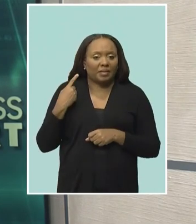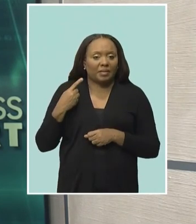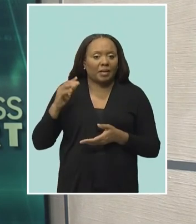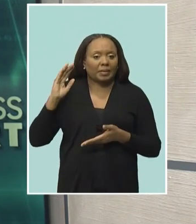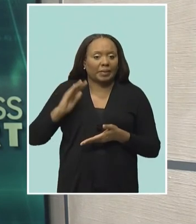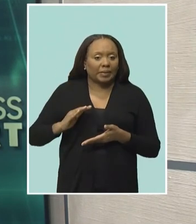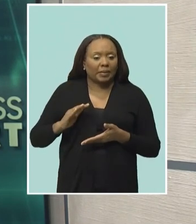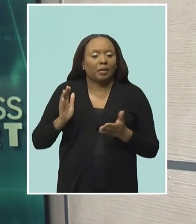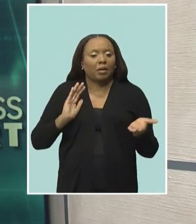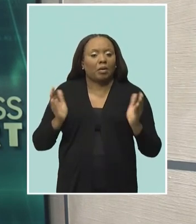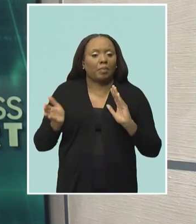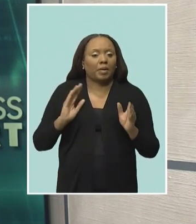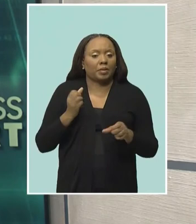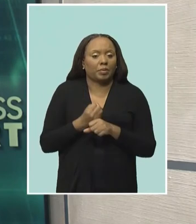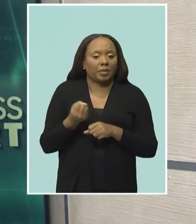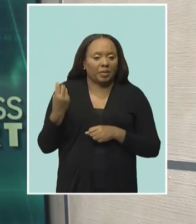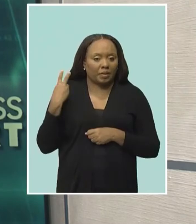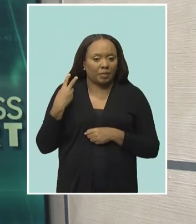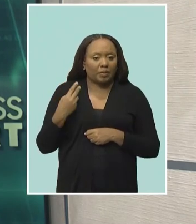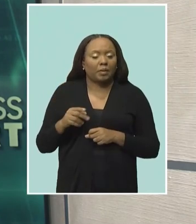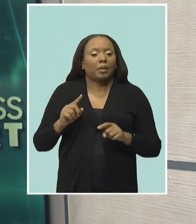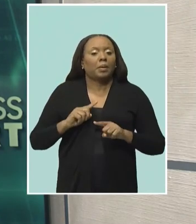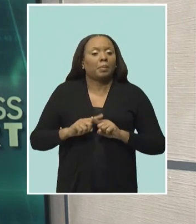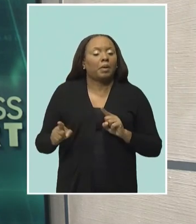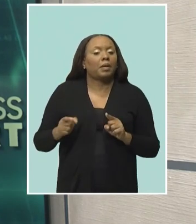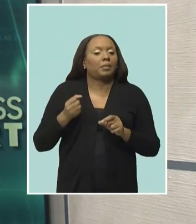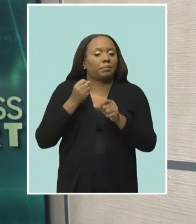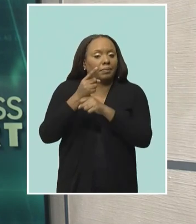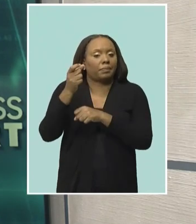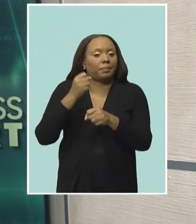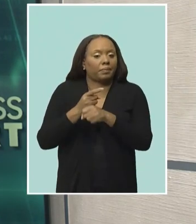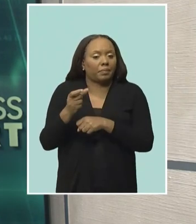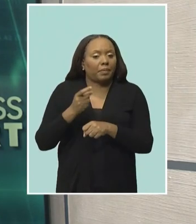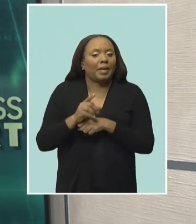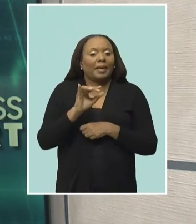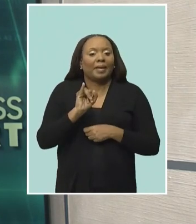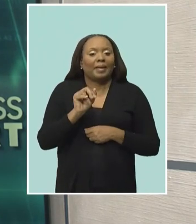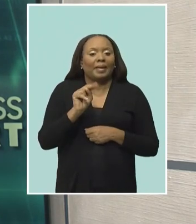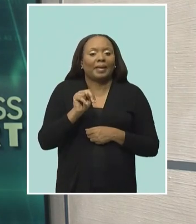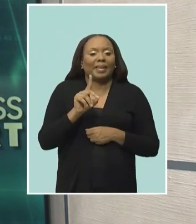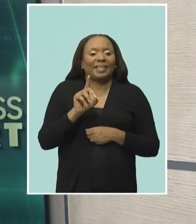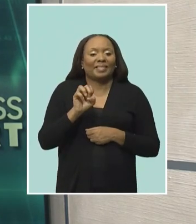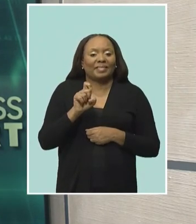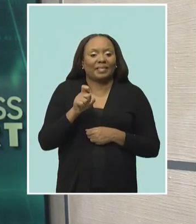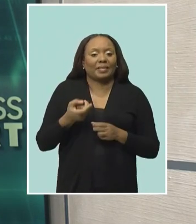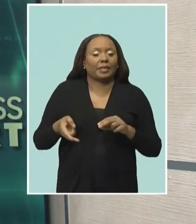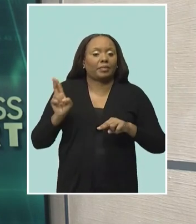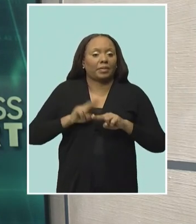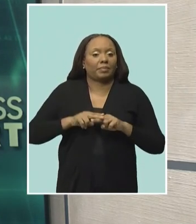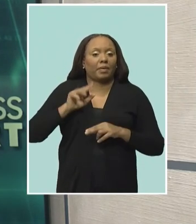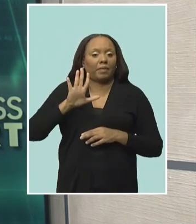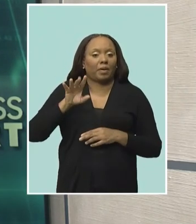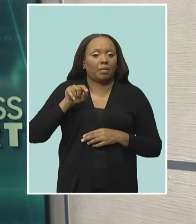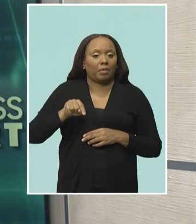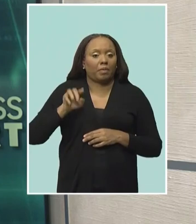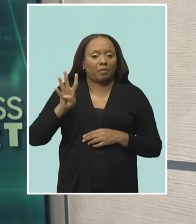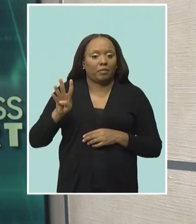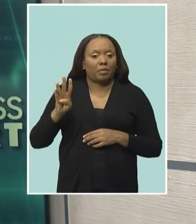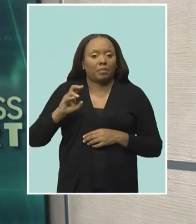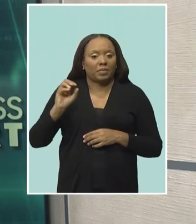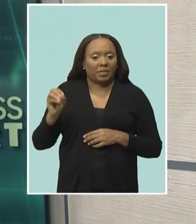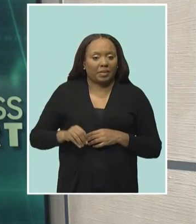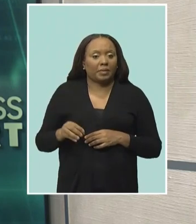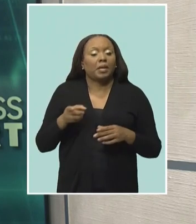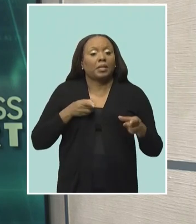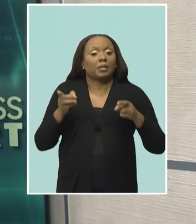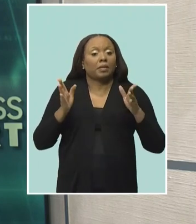2022, but year-on-year movements within the index increased by 5.4%. Director of the Barbados Statistical